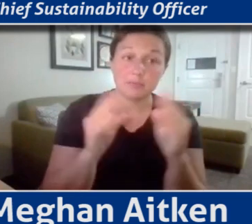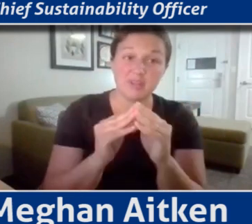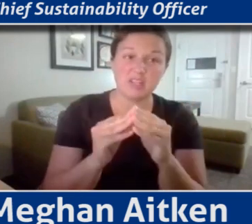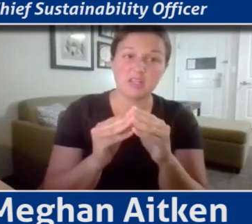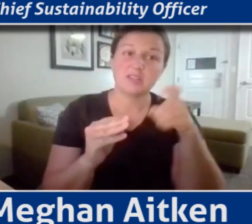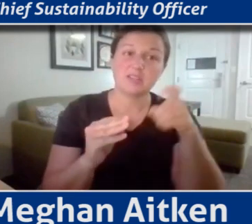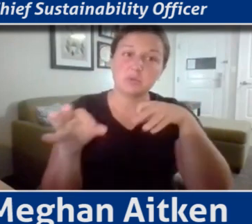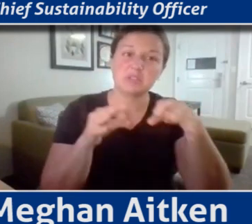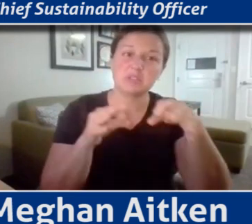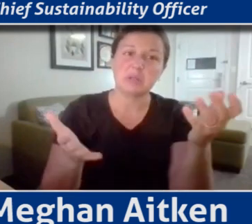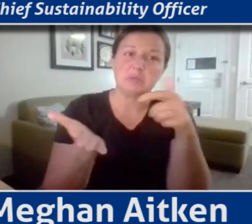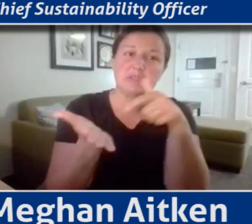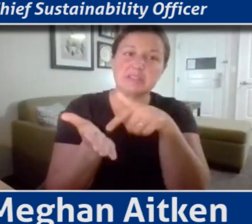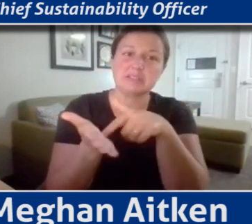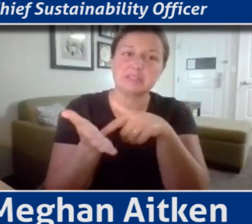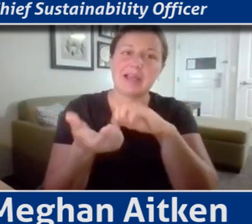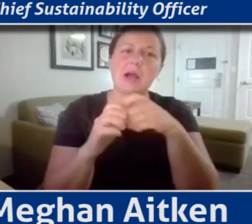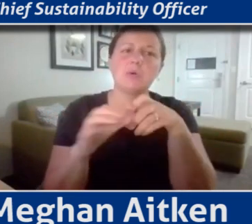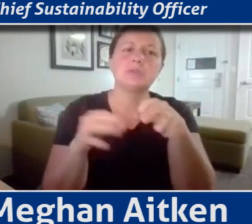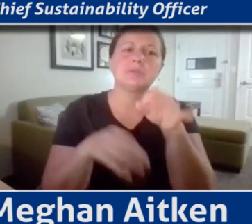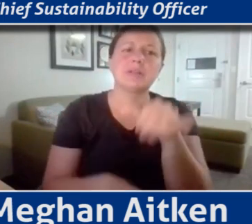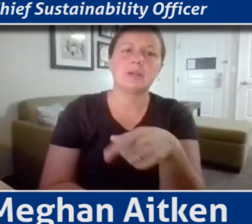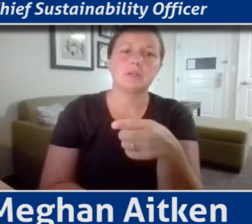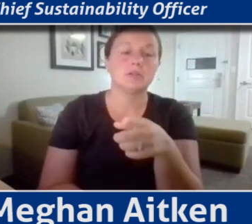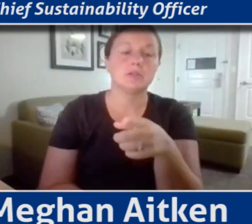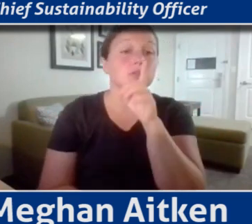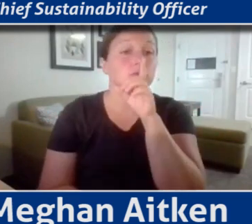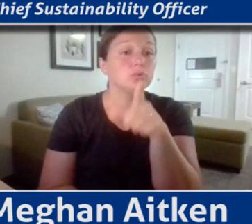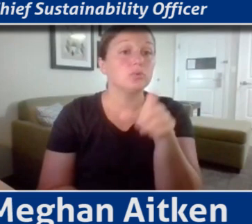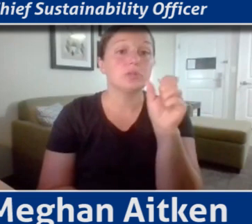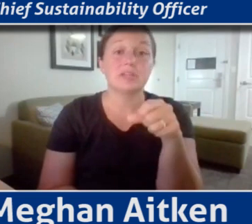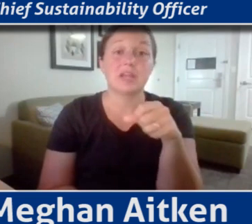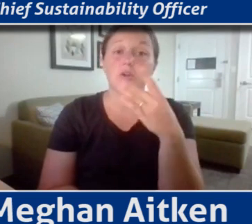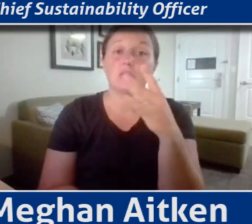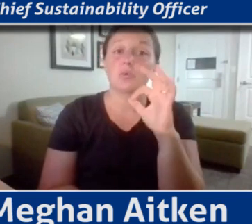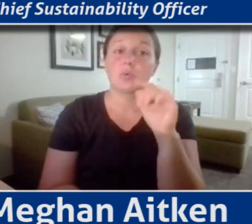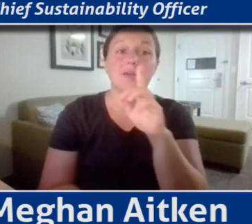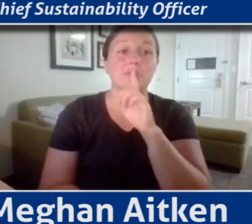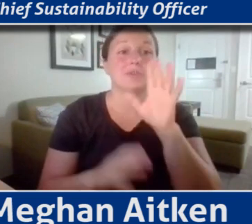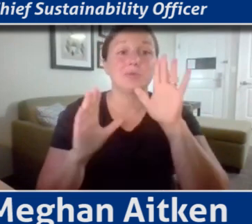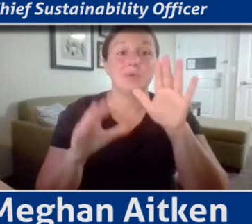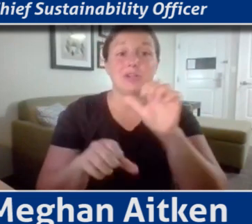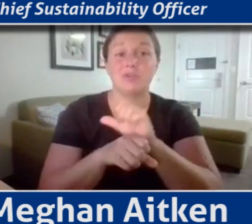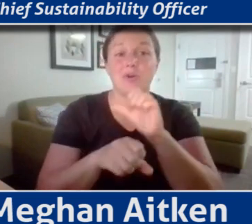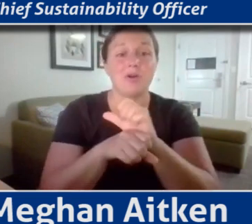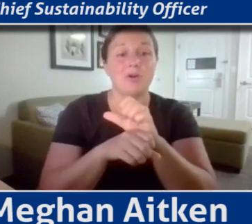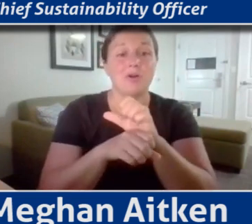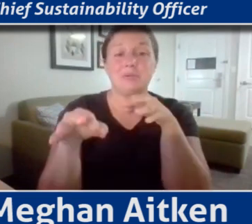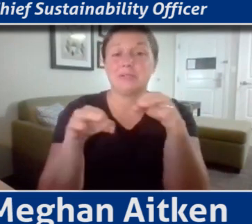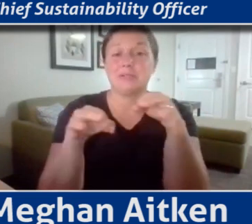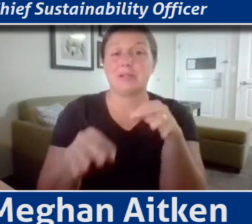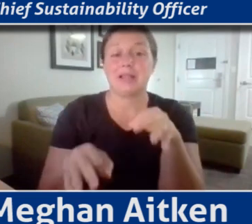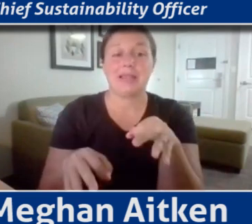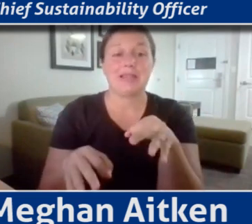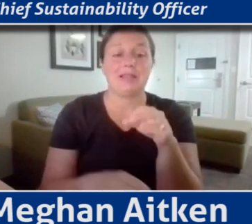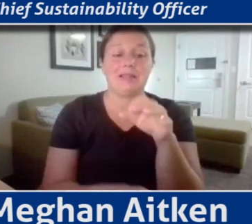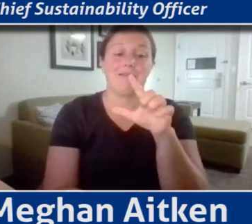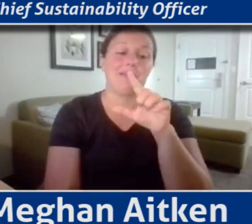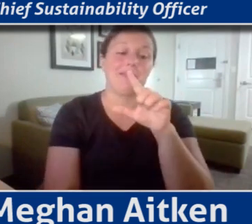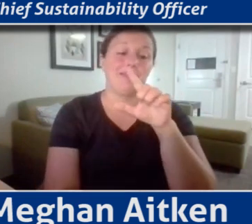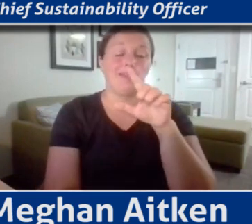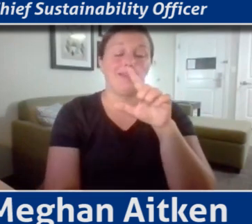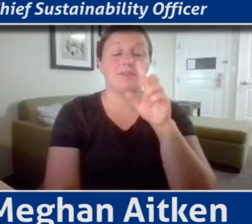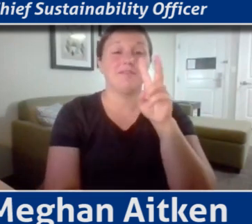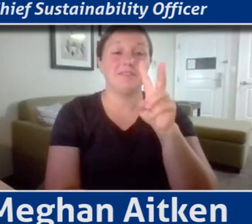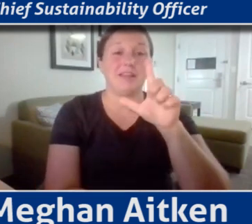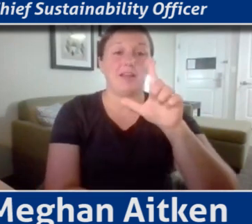let's talk about what it actually looks like. Definitely. So Graham's already done a really great job at explaining what VLR is and how